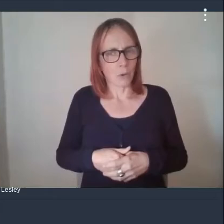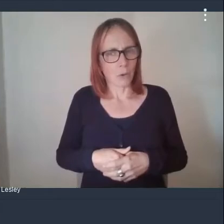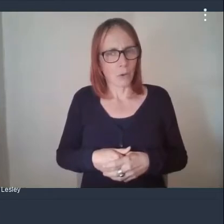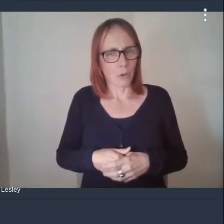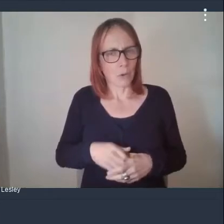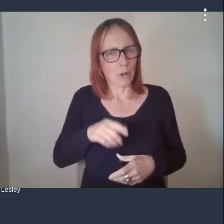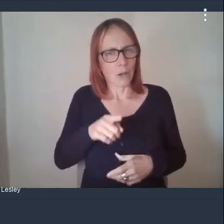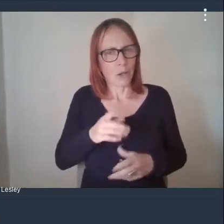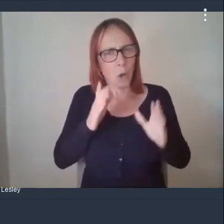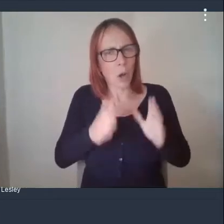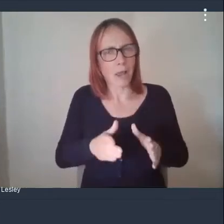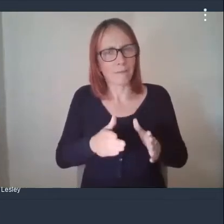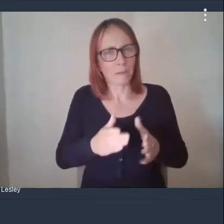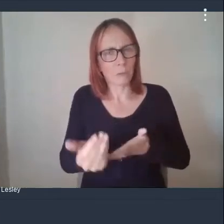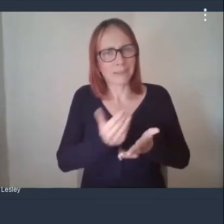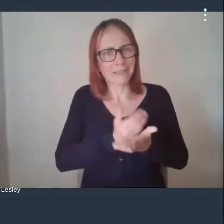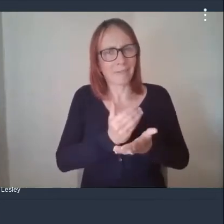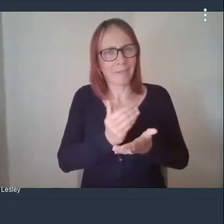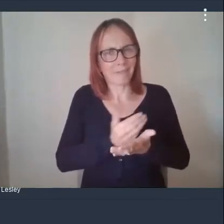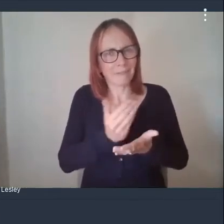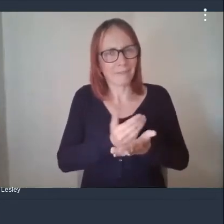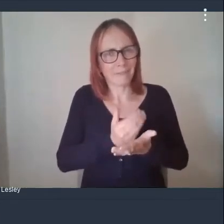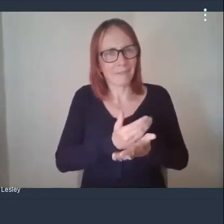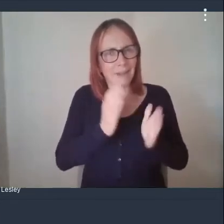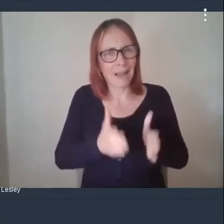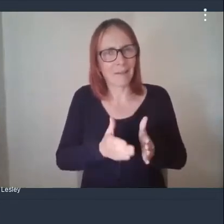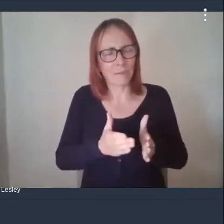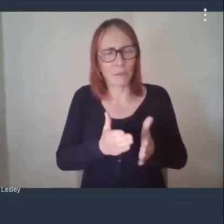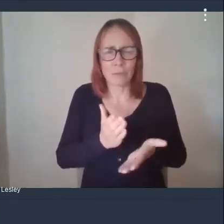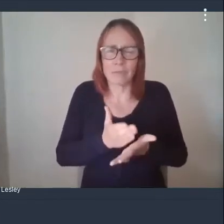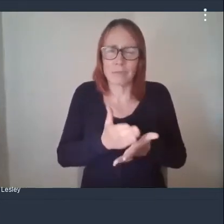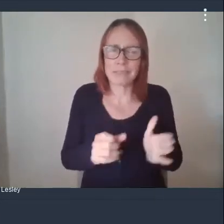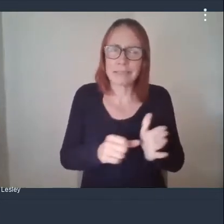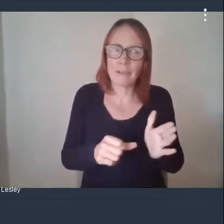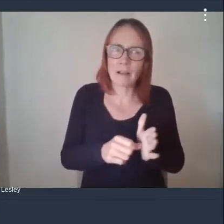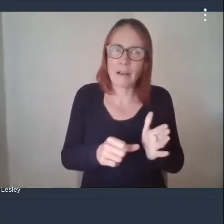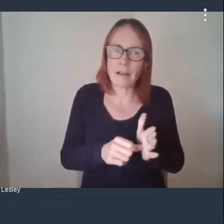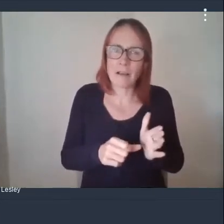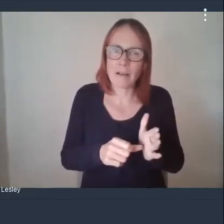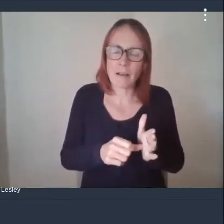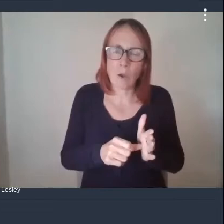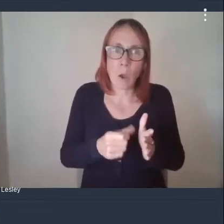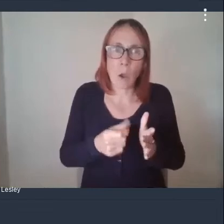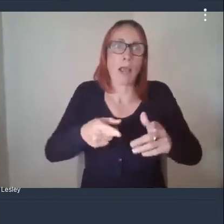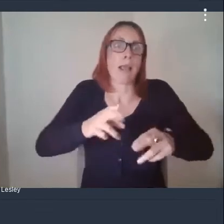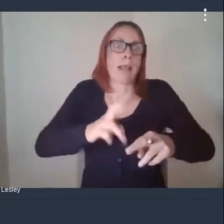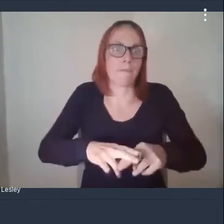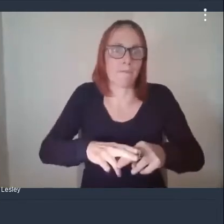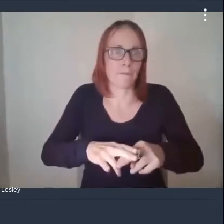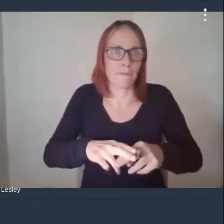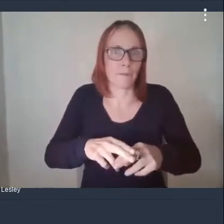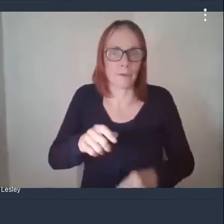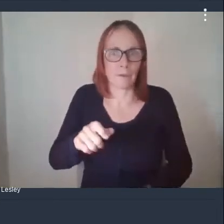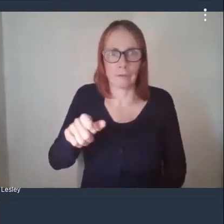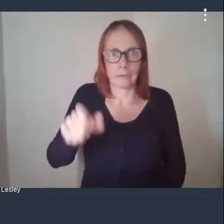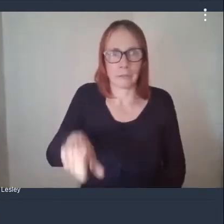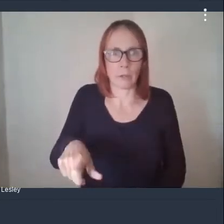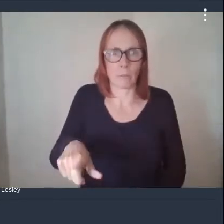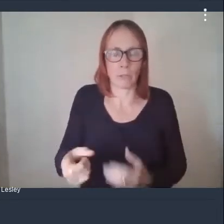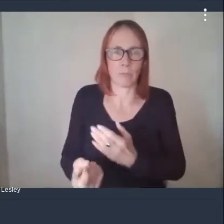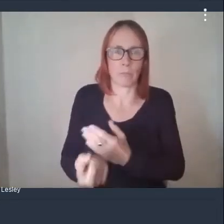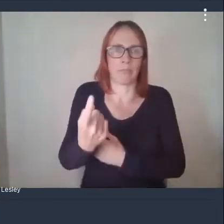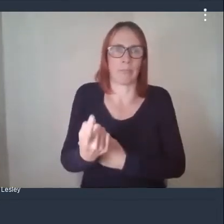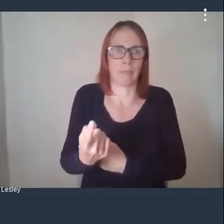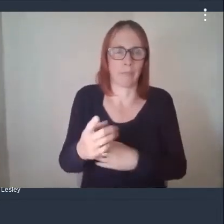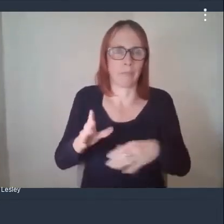measures and think about things because it's it's so difficult to what if someone you're working with suddenly has covered that you're